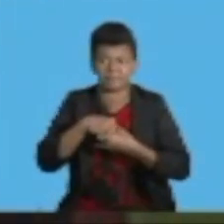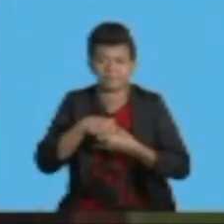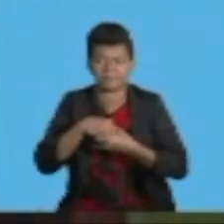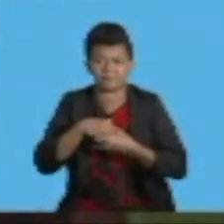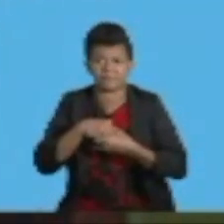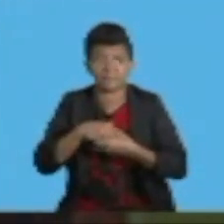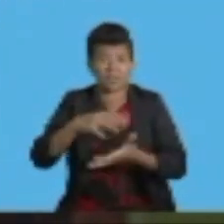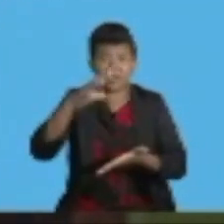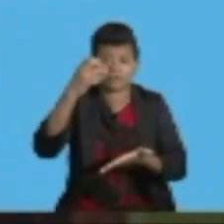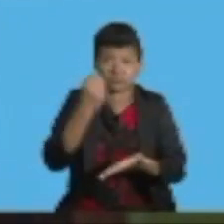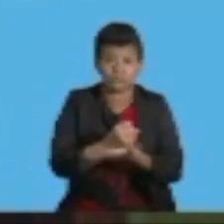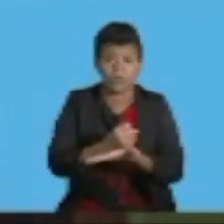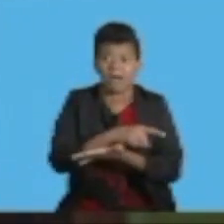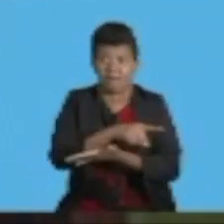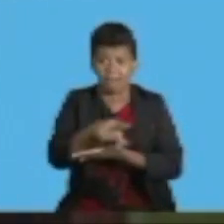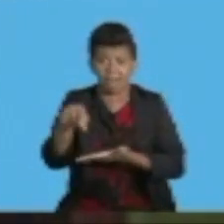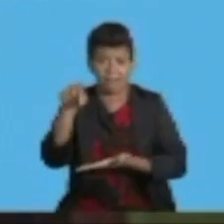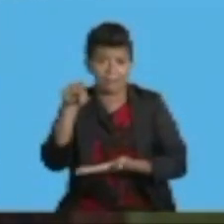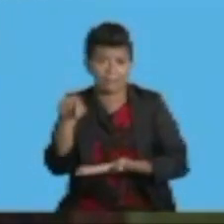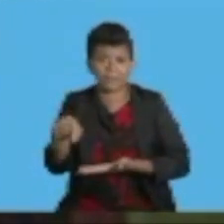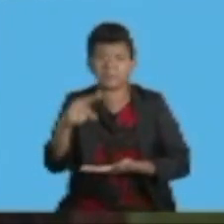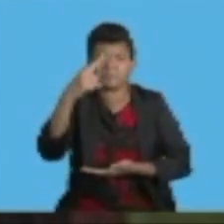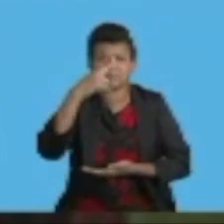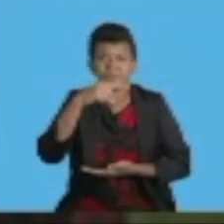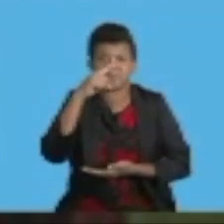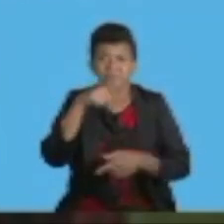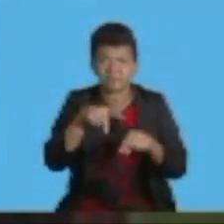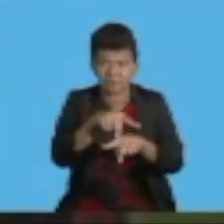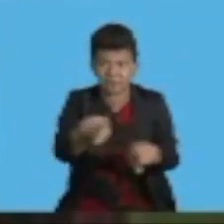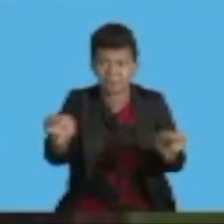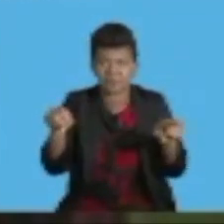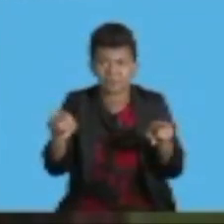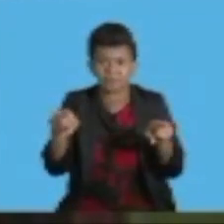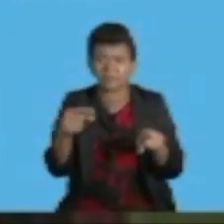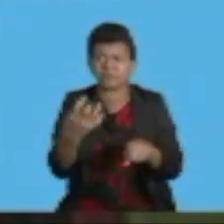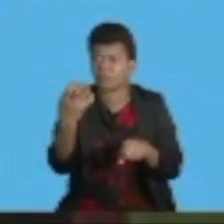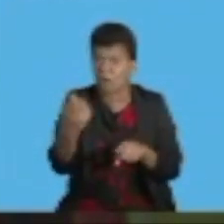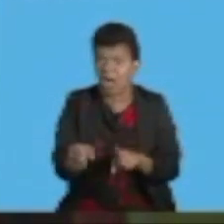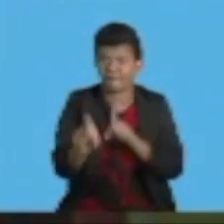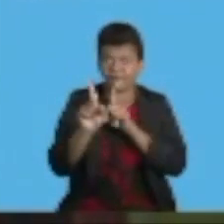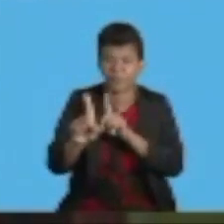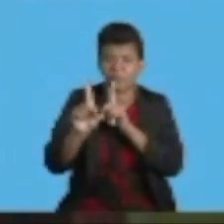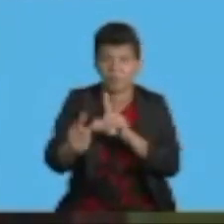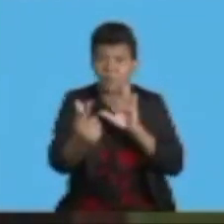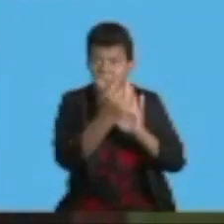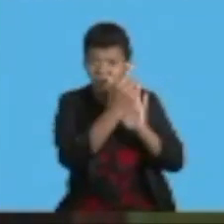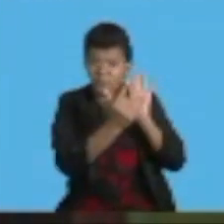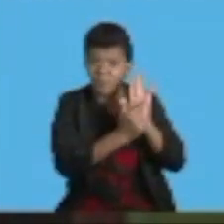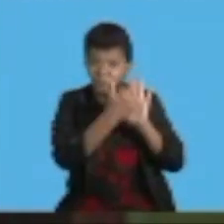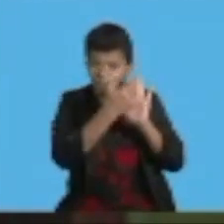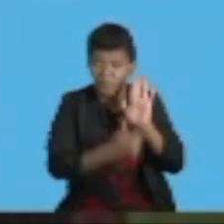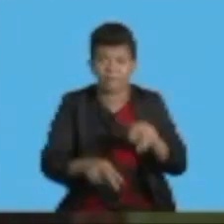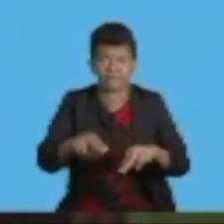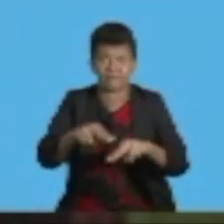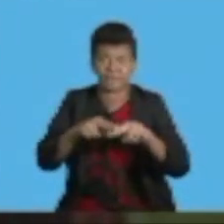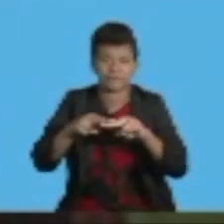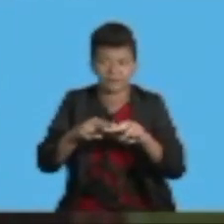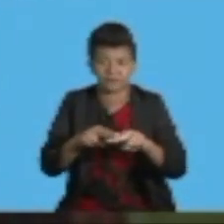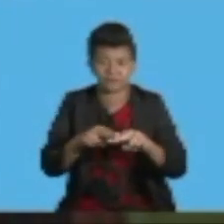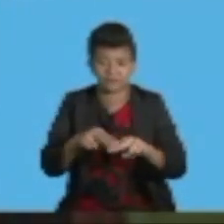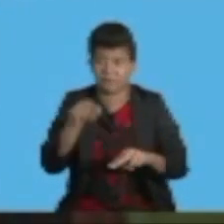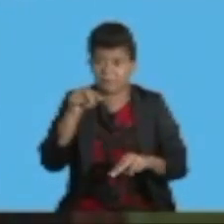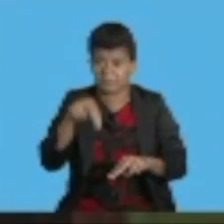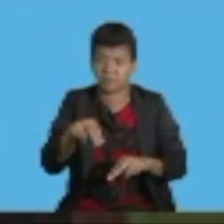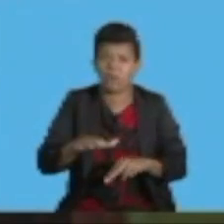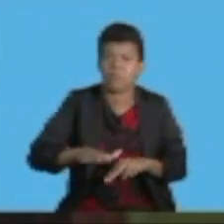that investors fulfill their obligation as per the laws of Fiji. The roles of all relevant